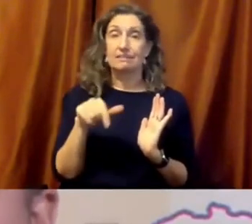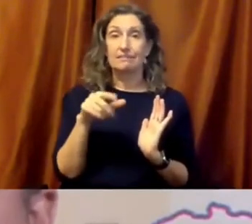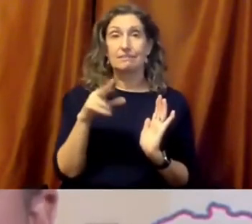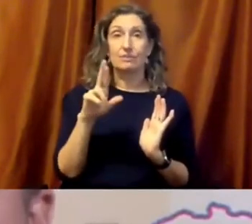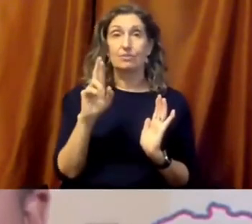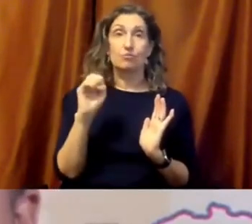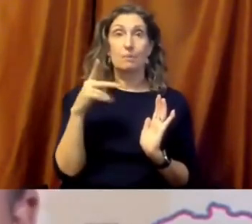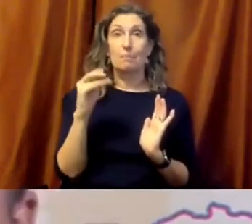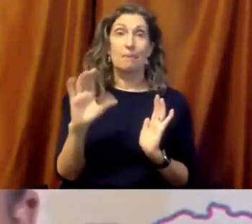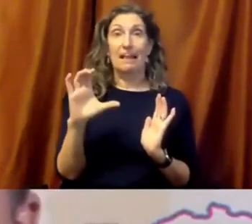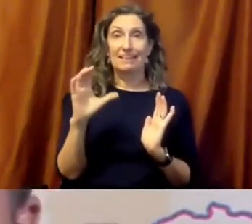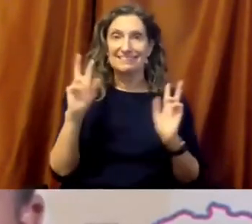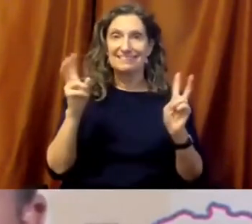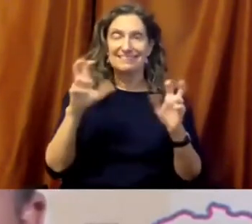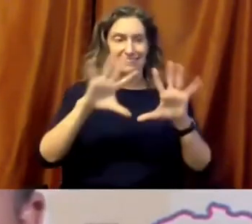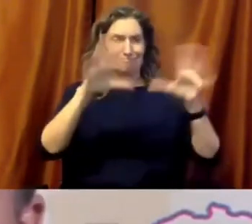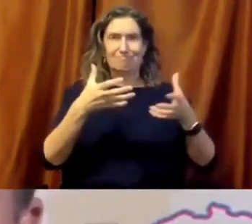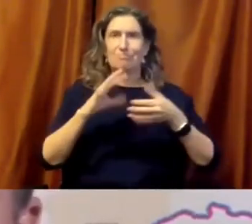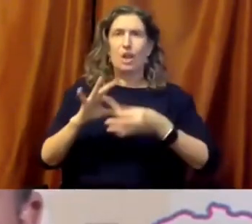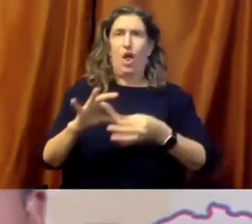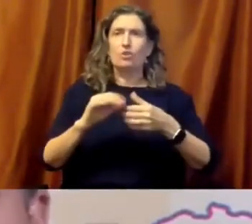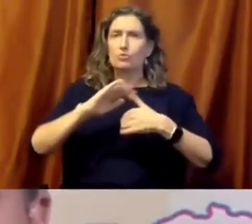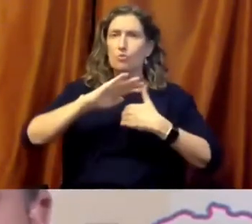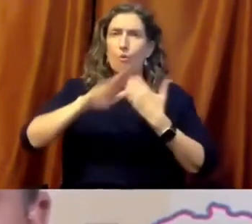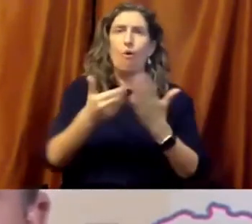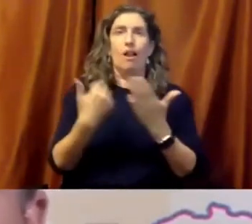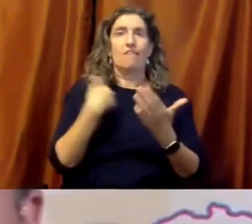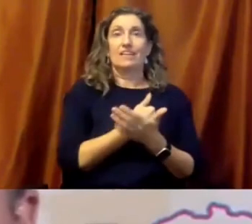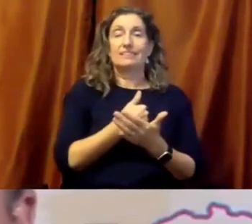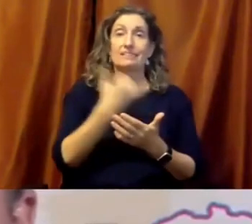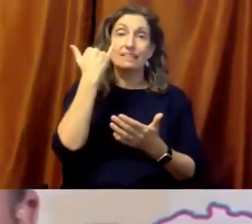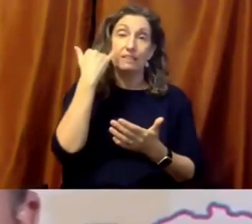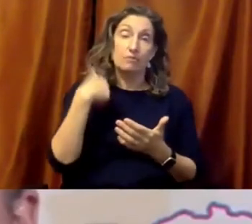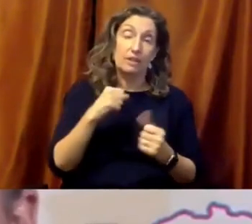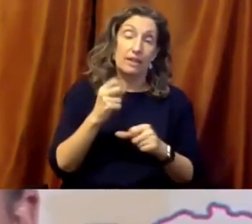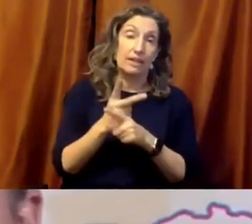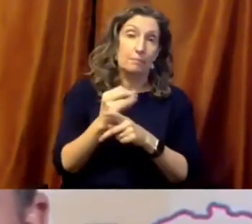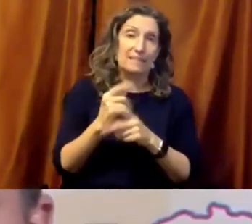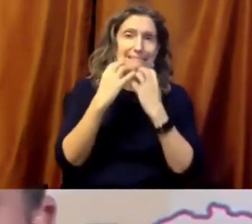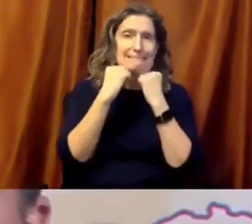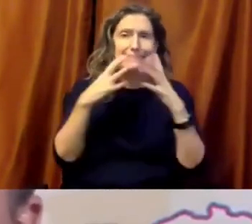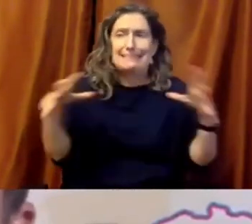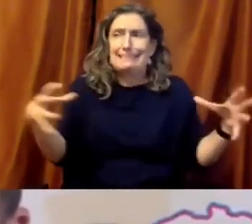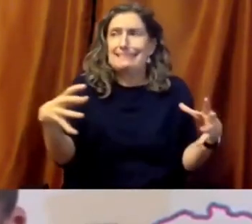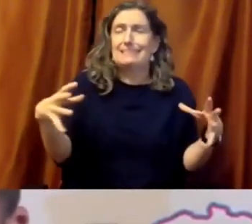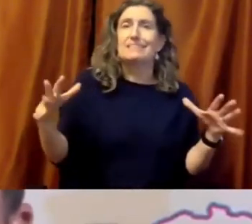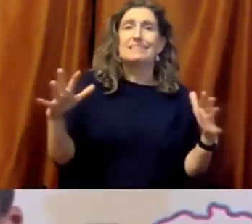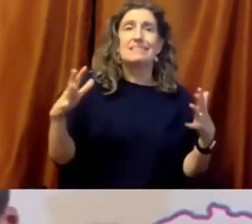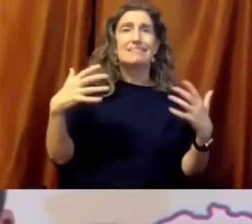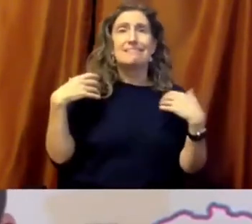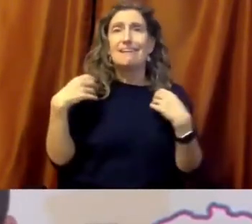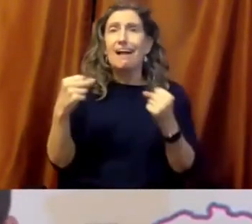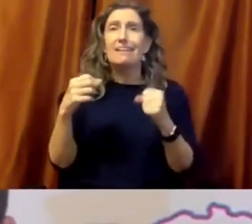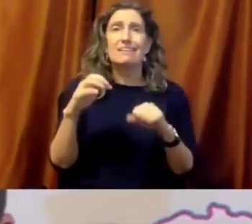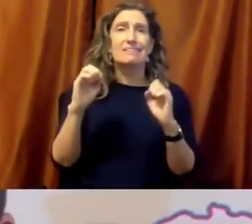if we can keep it. Health, education, public safety, are public goods constantly under